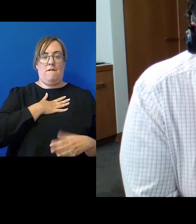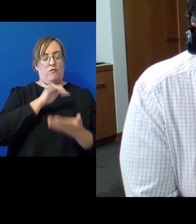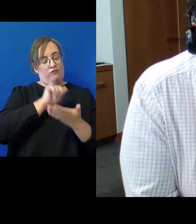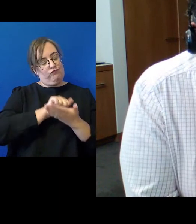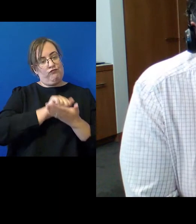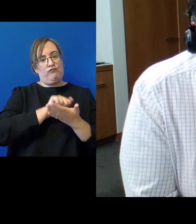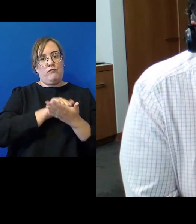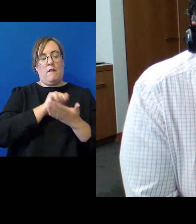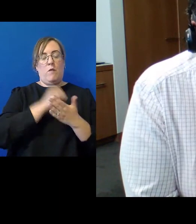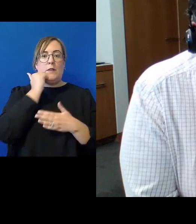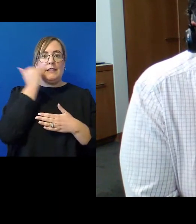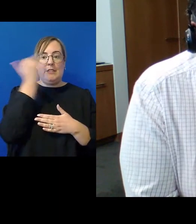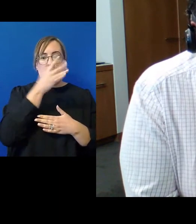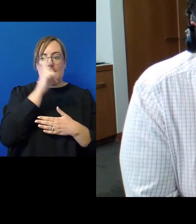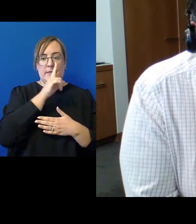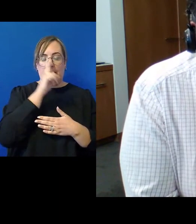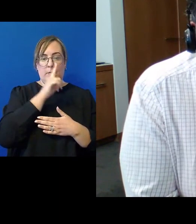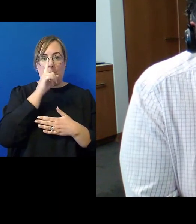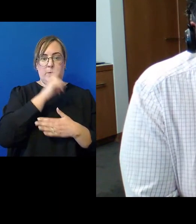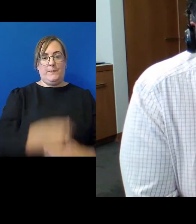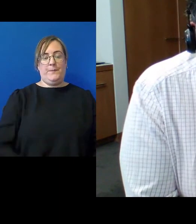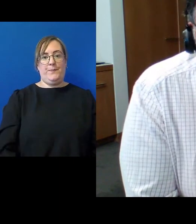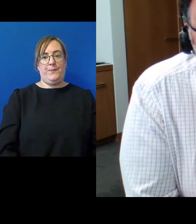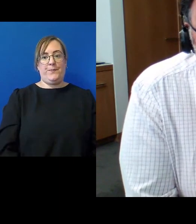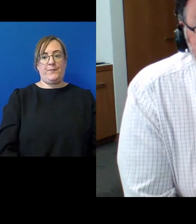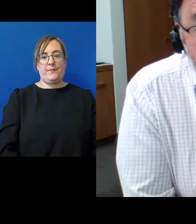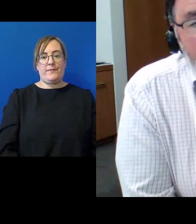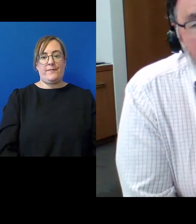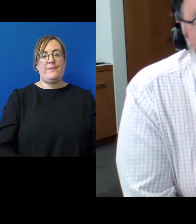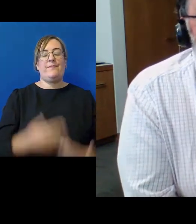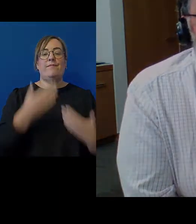peoples anywhere in the world so